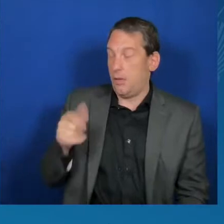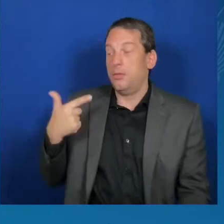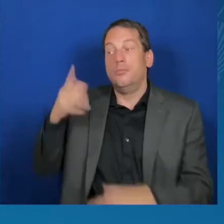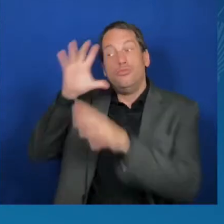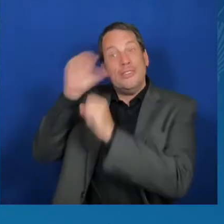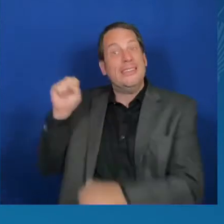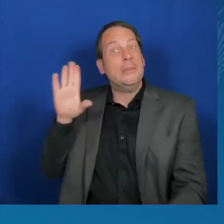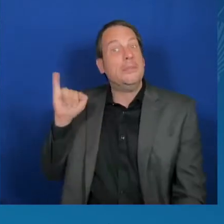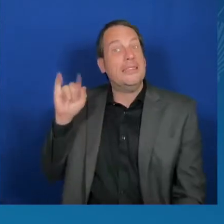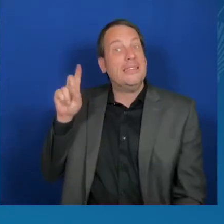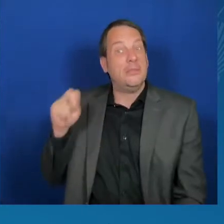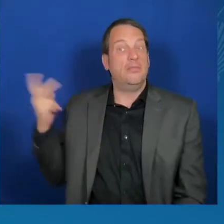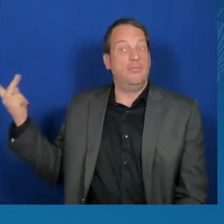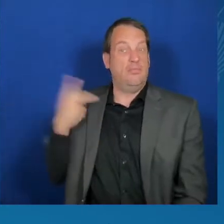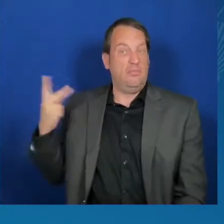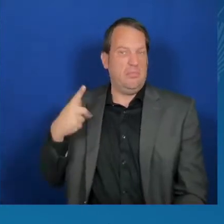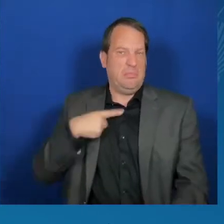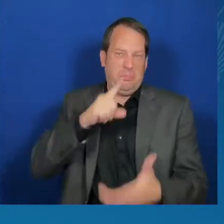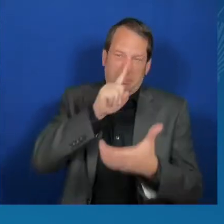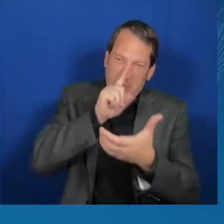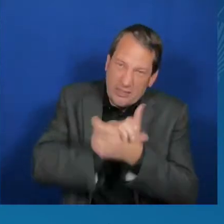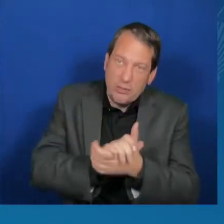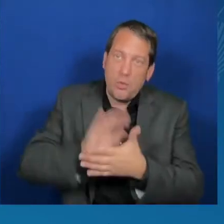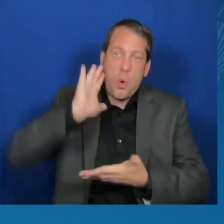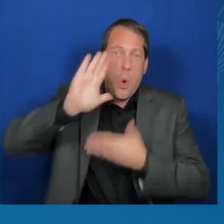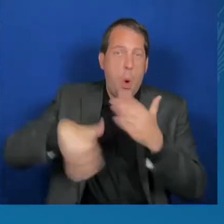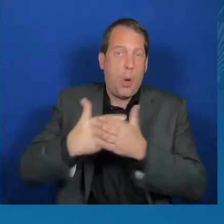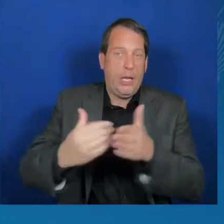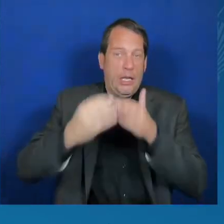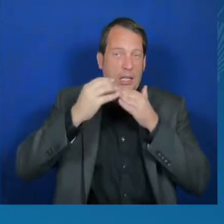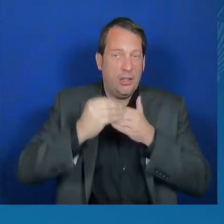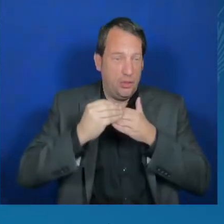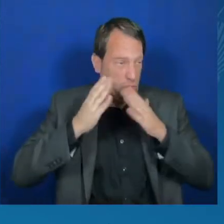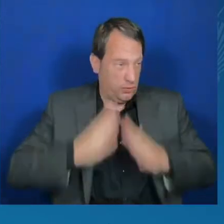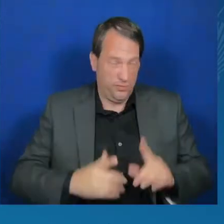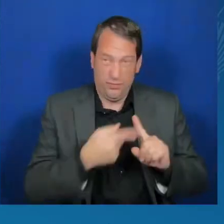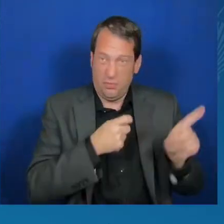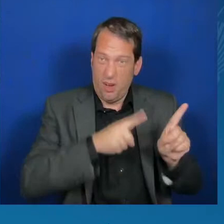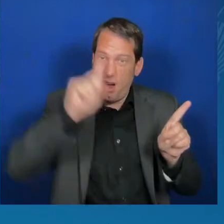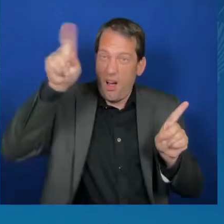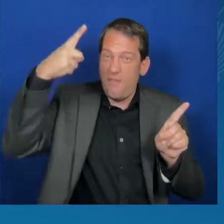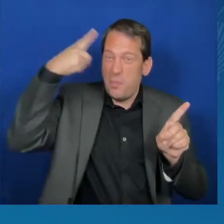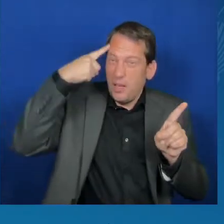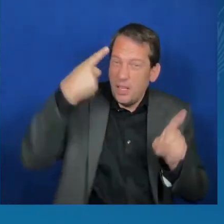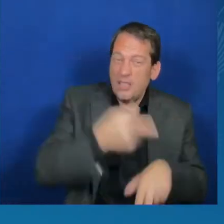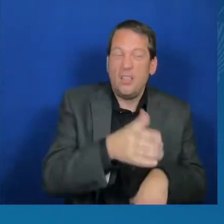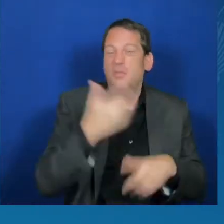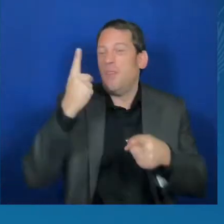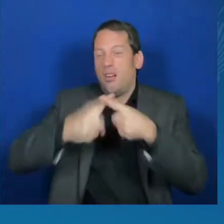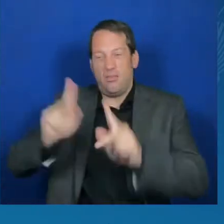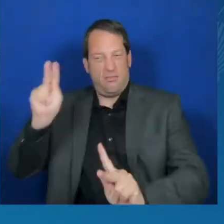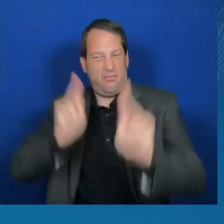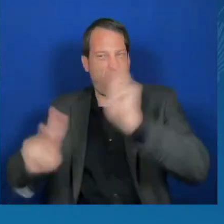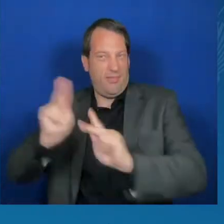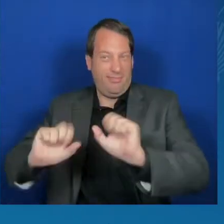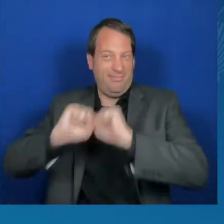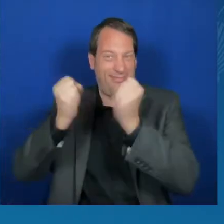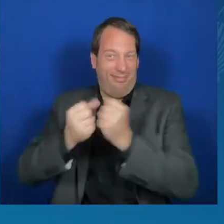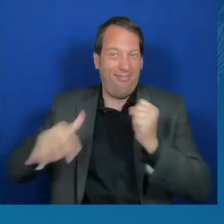society, and the private sector have a moral, ethical, and societal duty